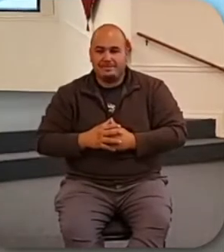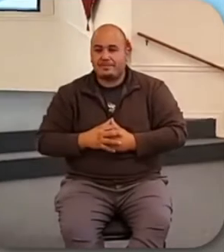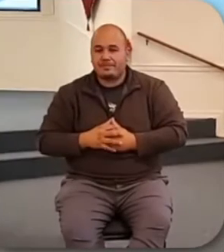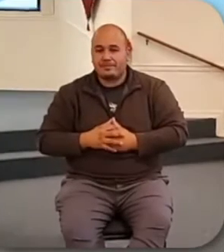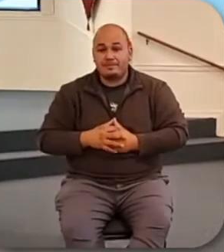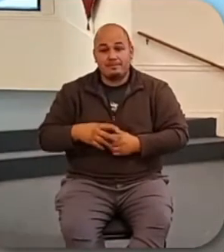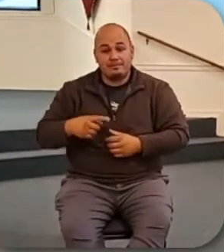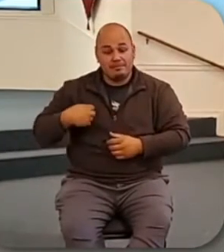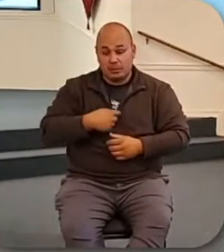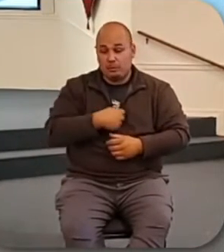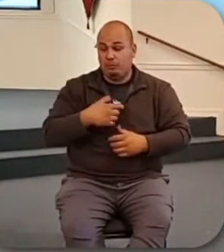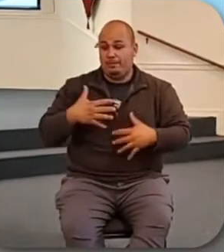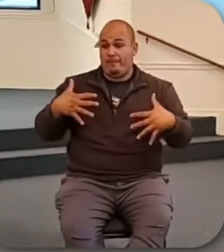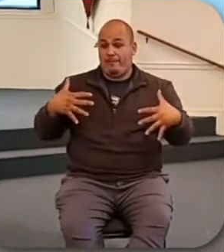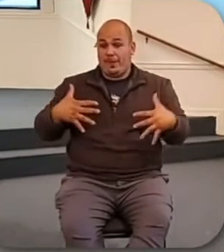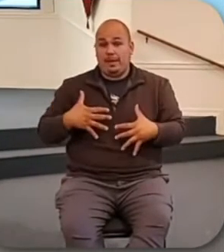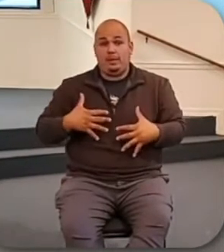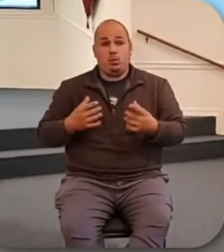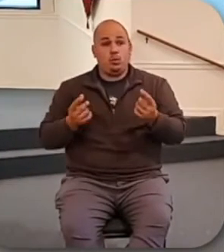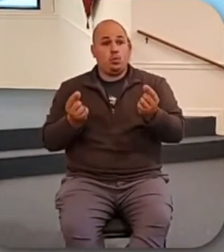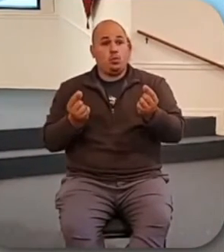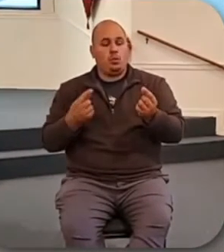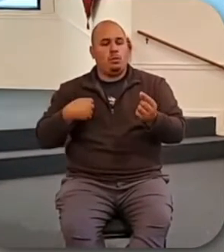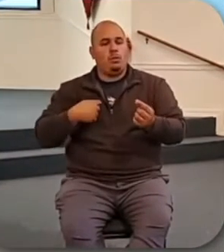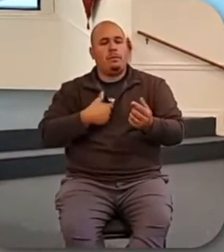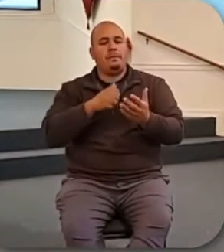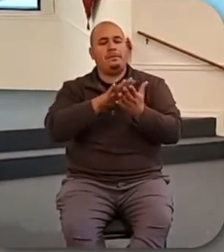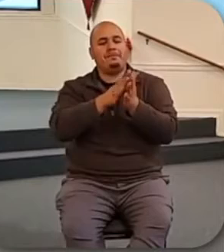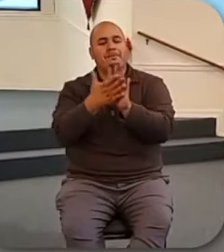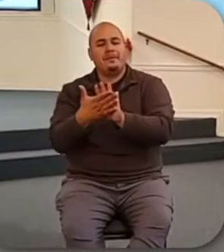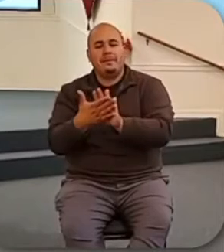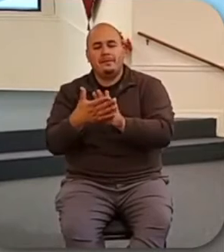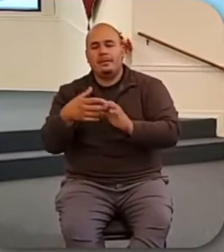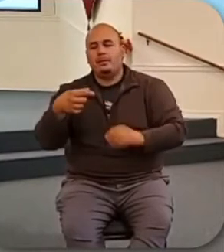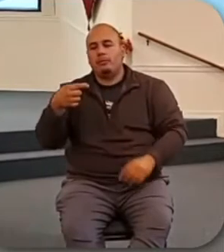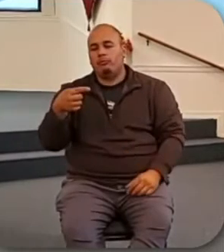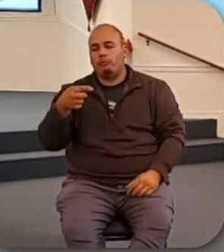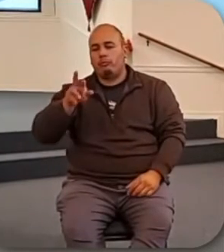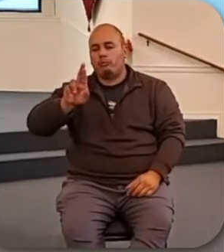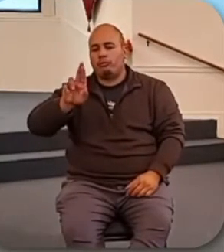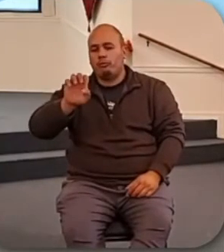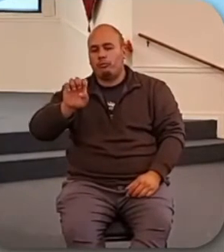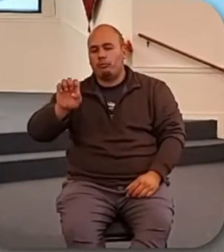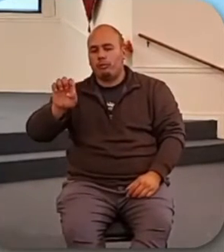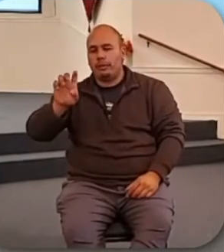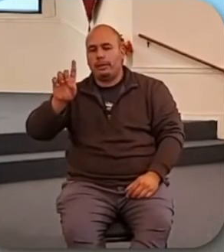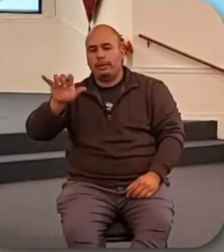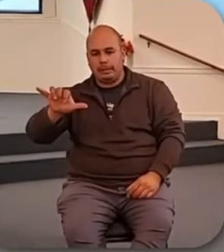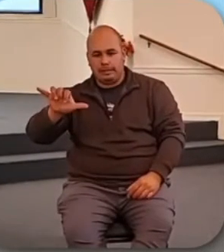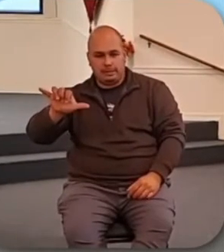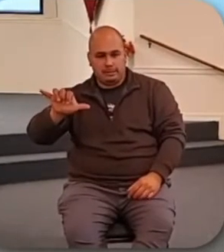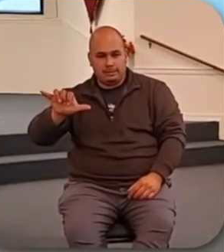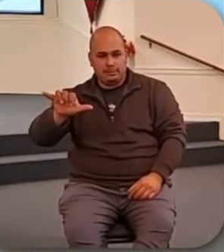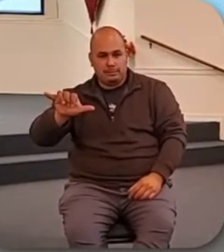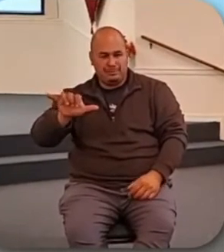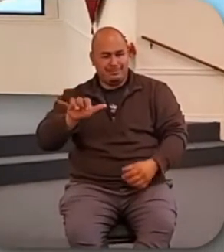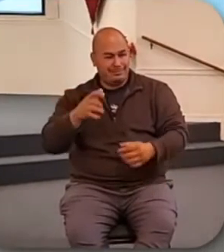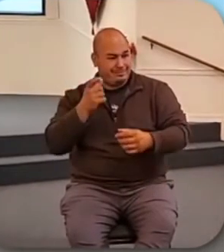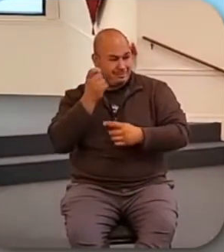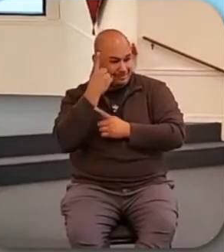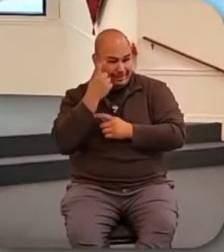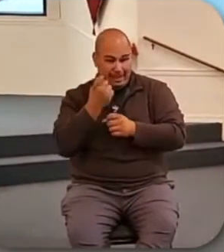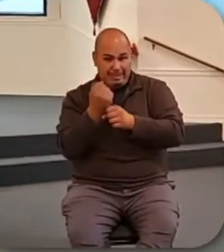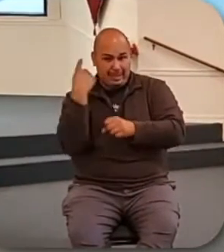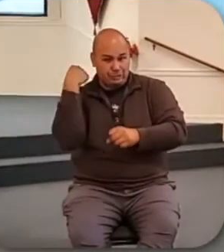When we're afraid, we get greedy. There was plenty of toilet paper in the country last year. There was